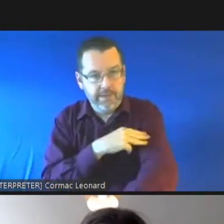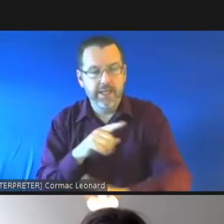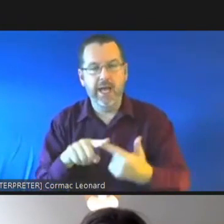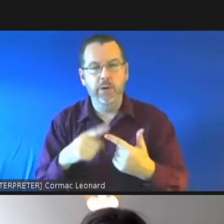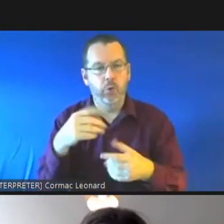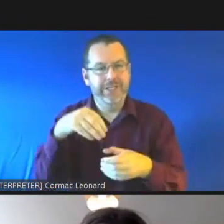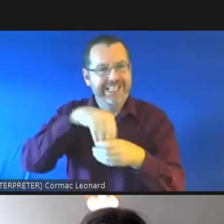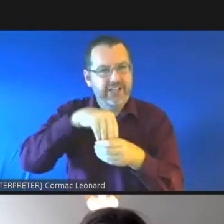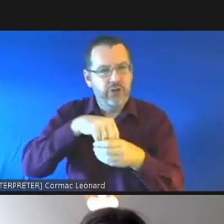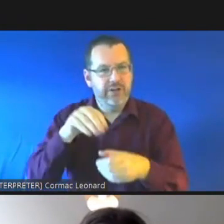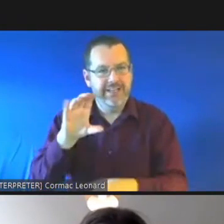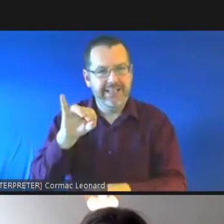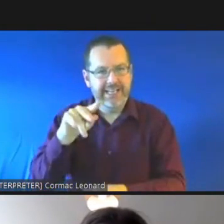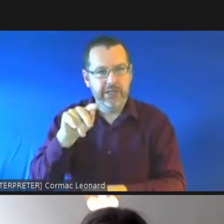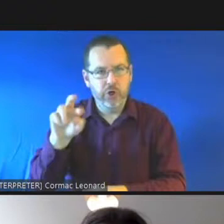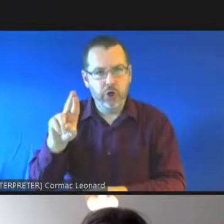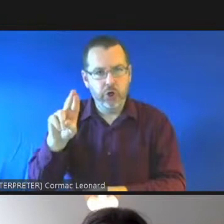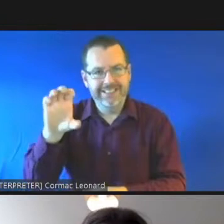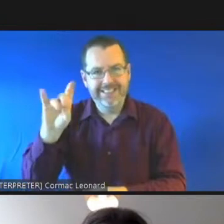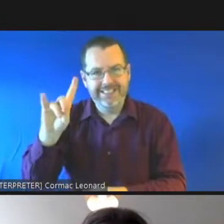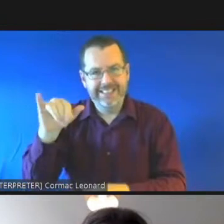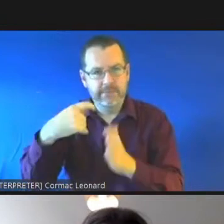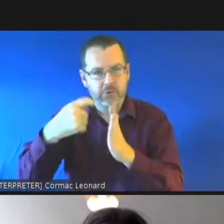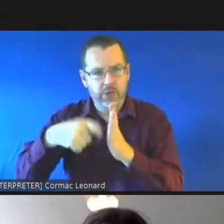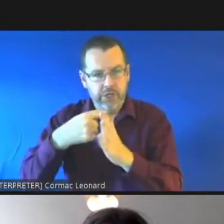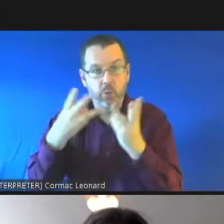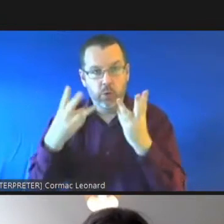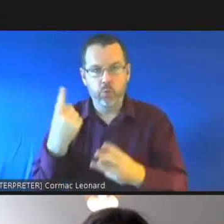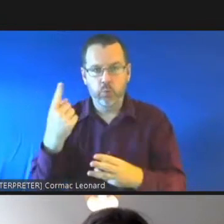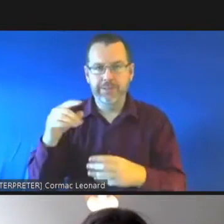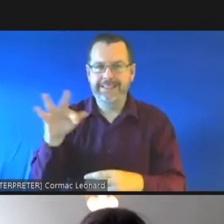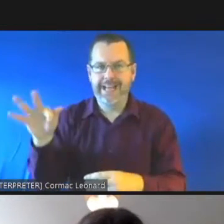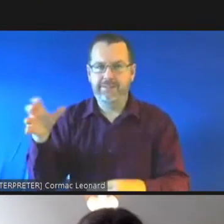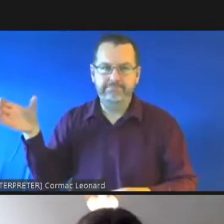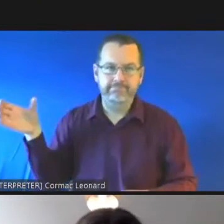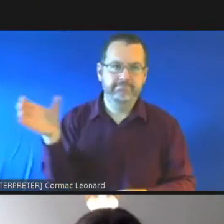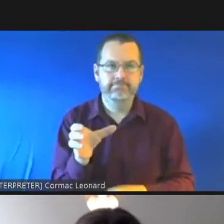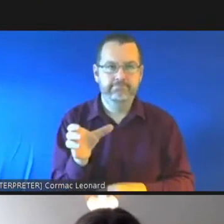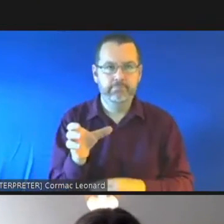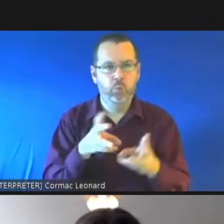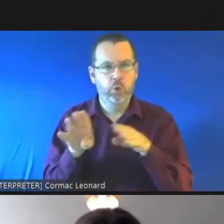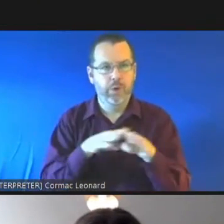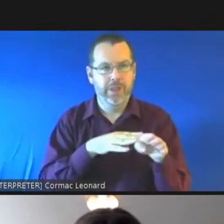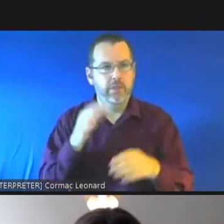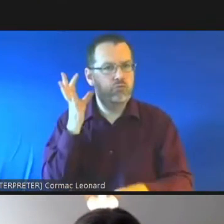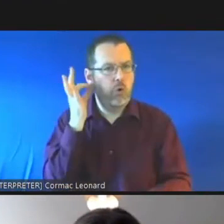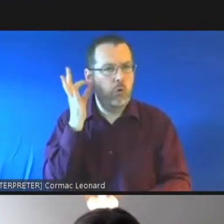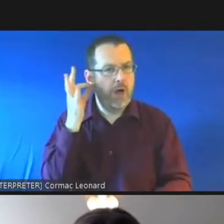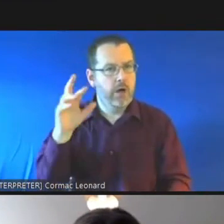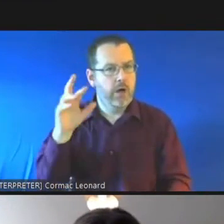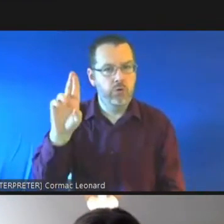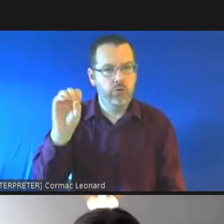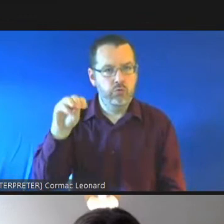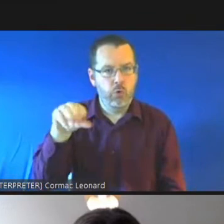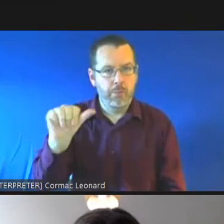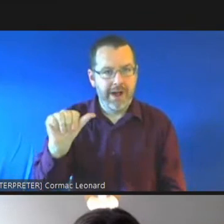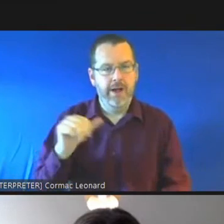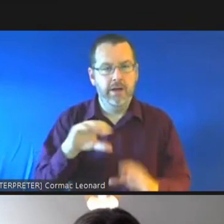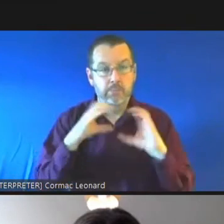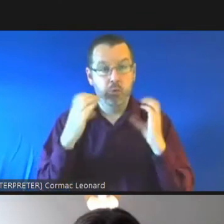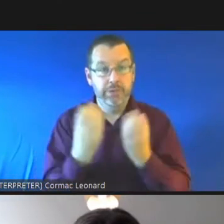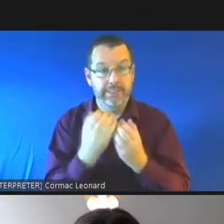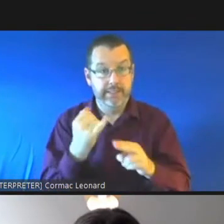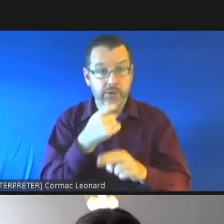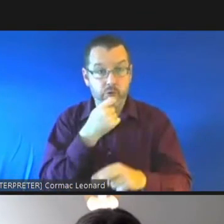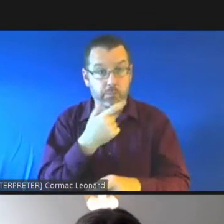city um to recruit a dedicated worker who will work with the roma community uh in the city um and then in terms of